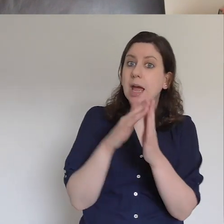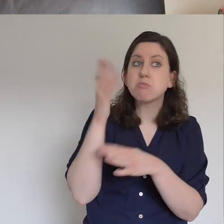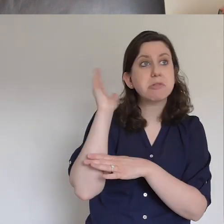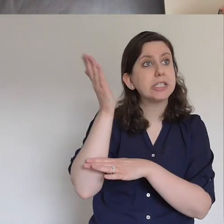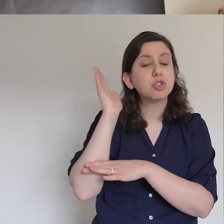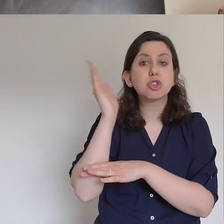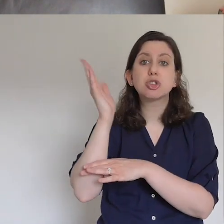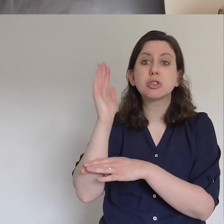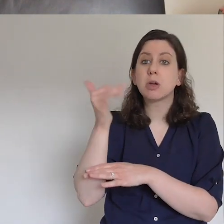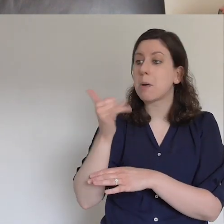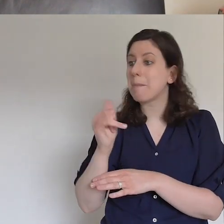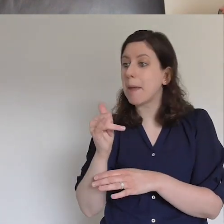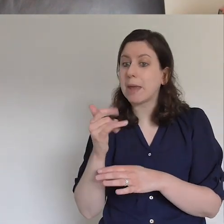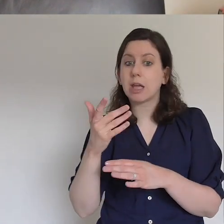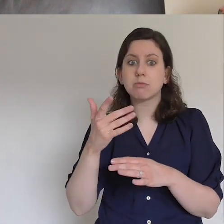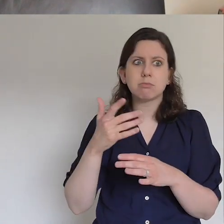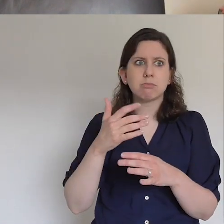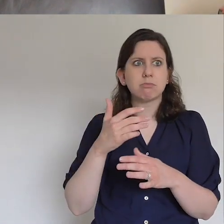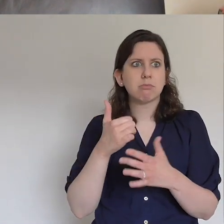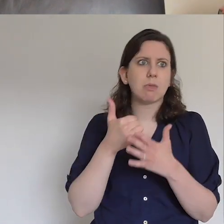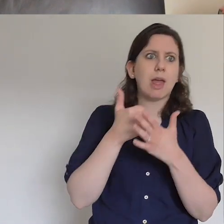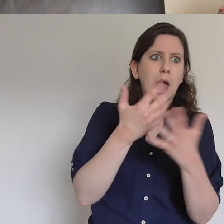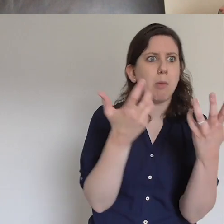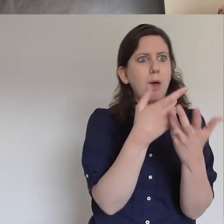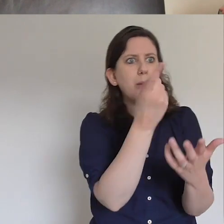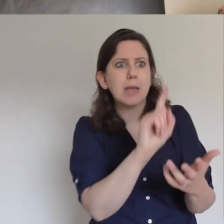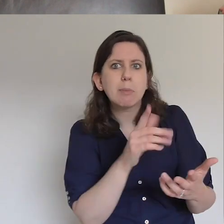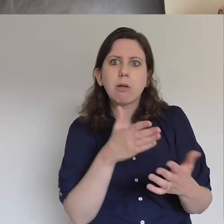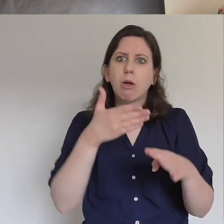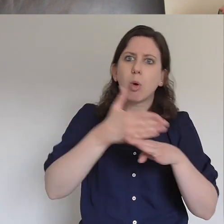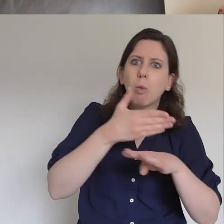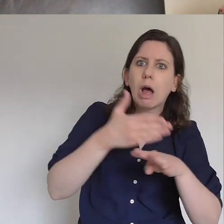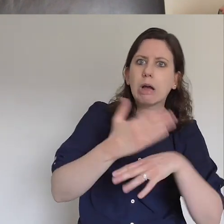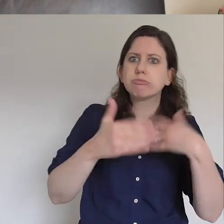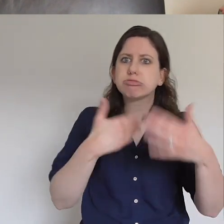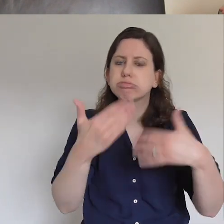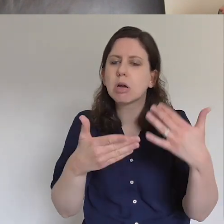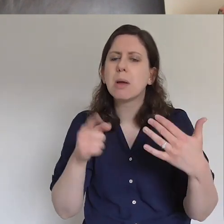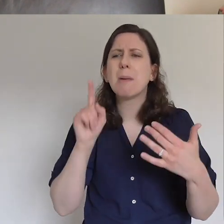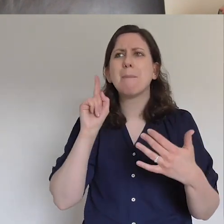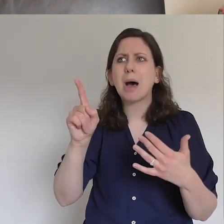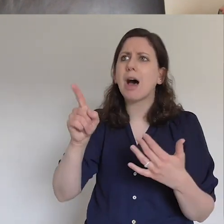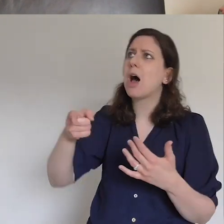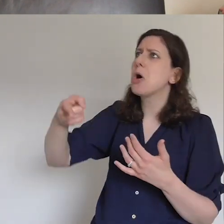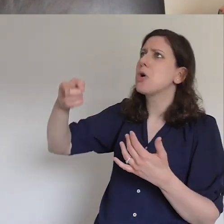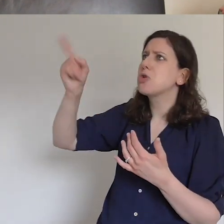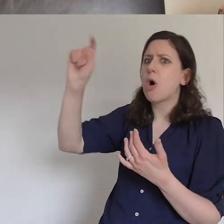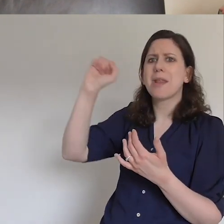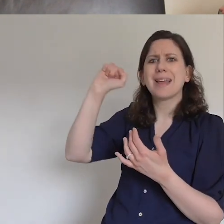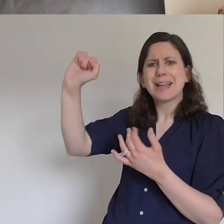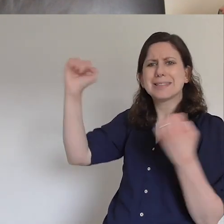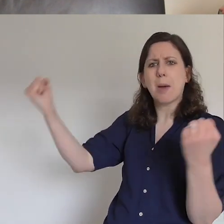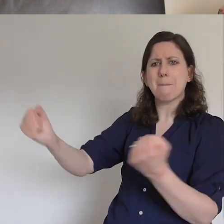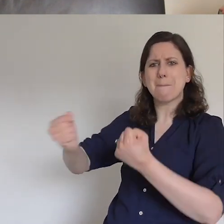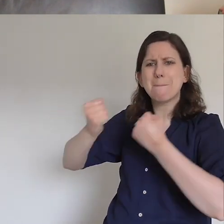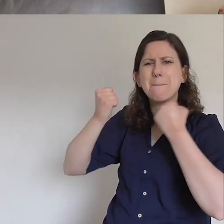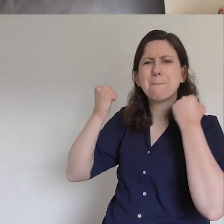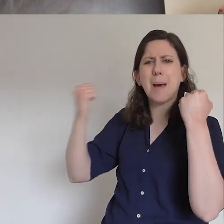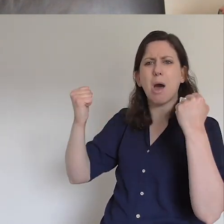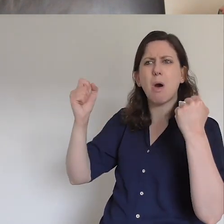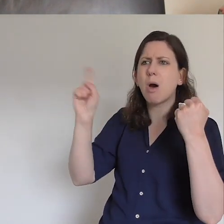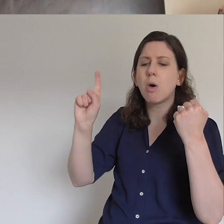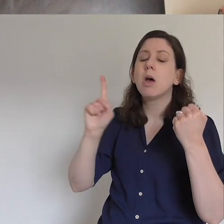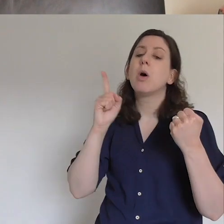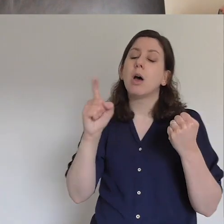we may be doing stuff but like what about the power? Like what about the power of God? I was just going to share that bit from